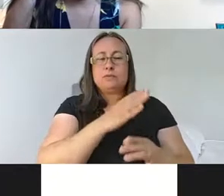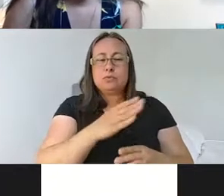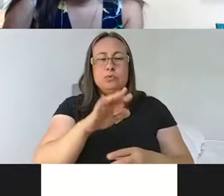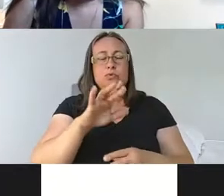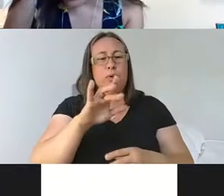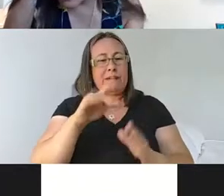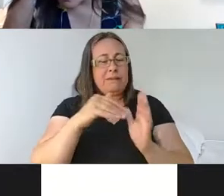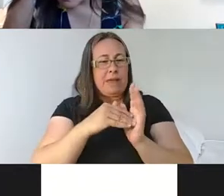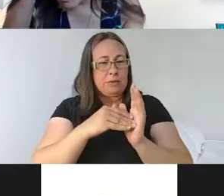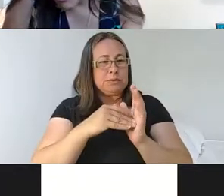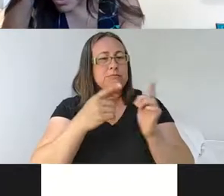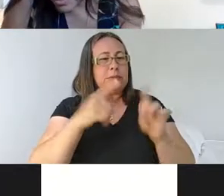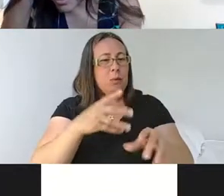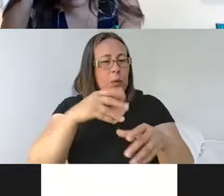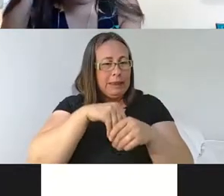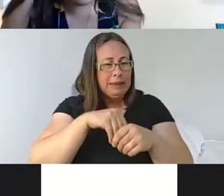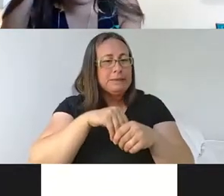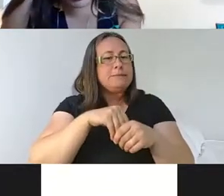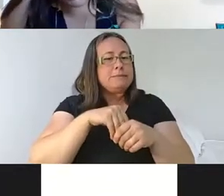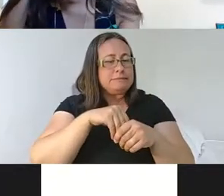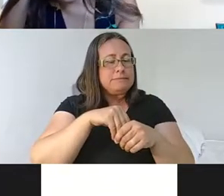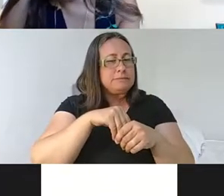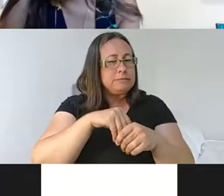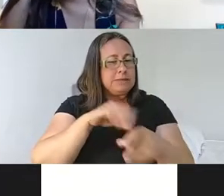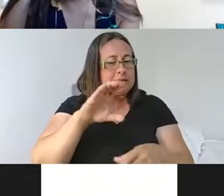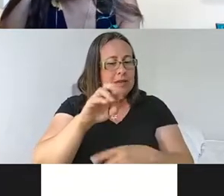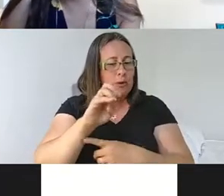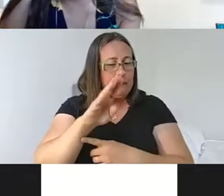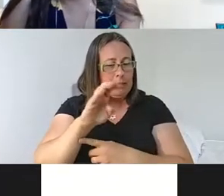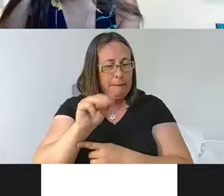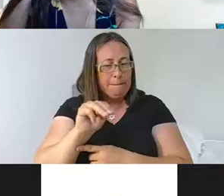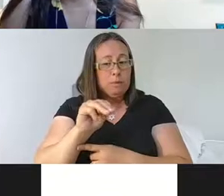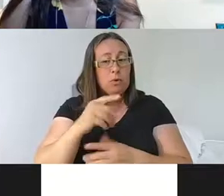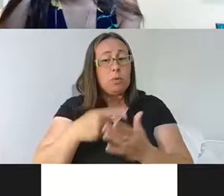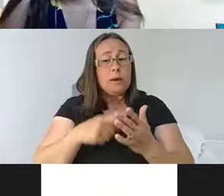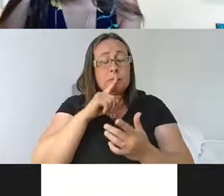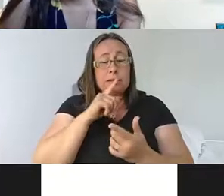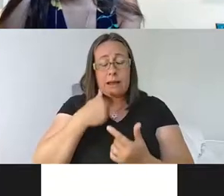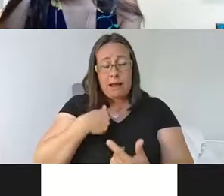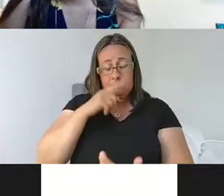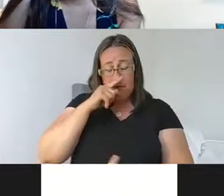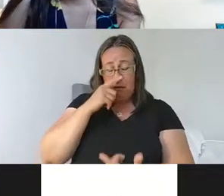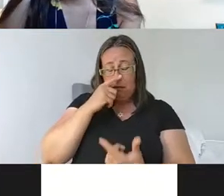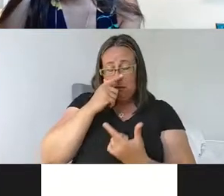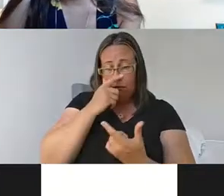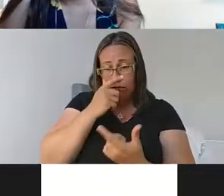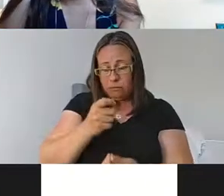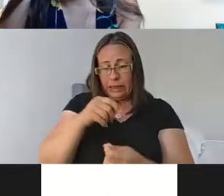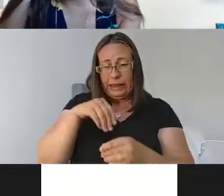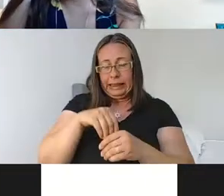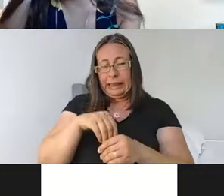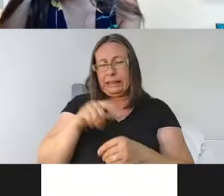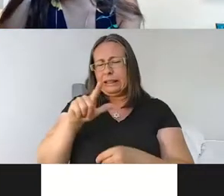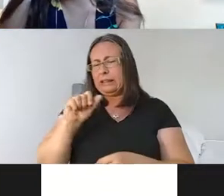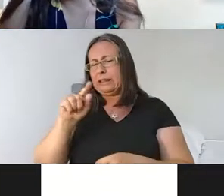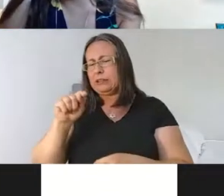cerebellum. and what's been really interested me in the clinical literature is, um, um, while they